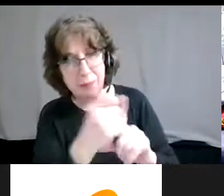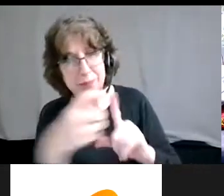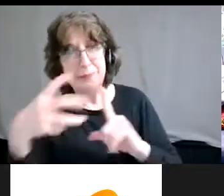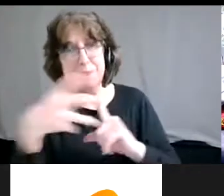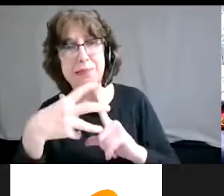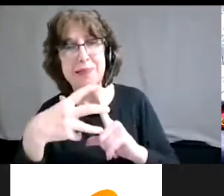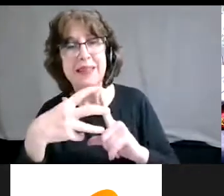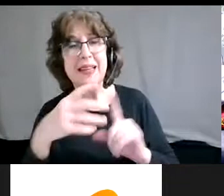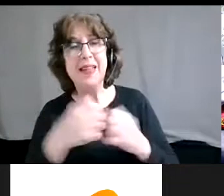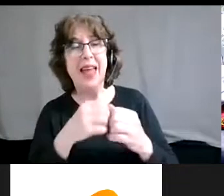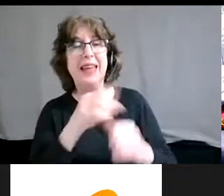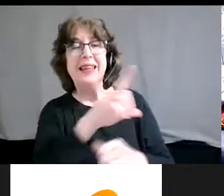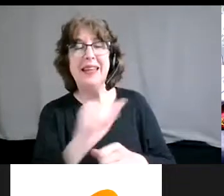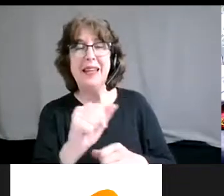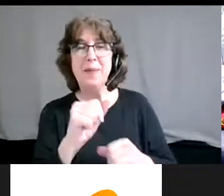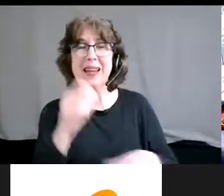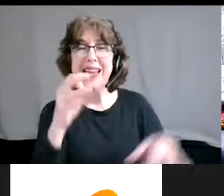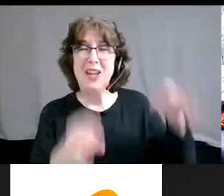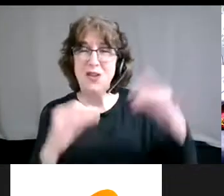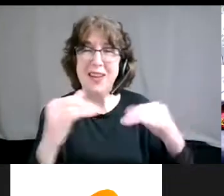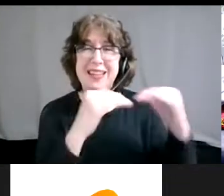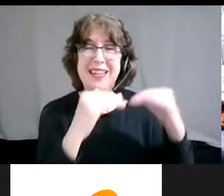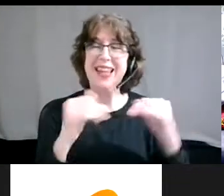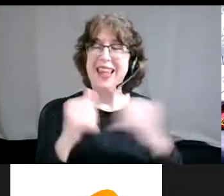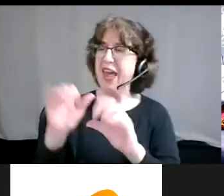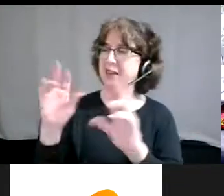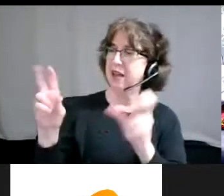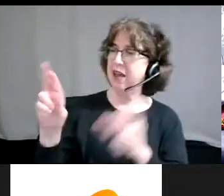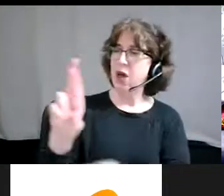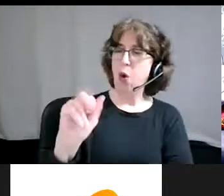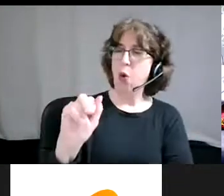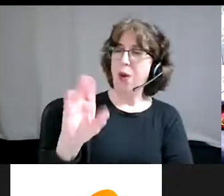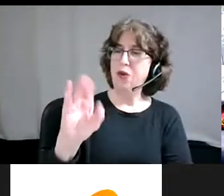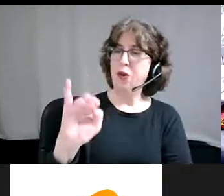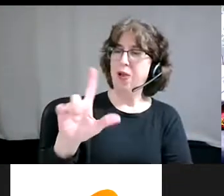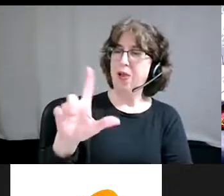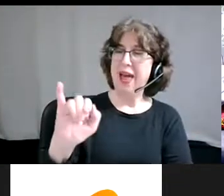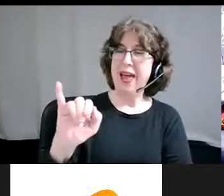justice in the framework of racialized ableism. That's a new term that a lot of people might not have heard.